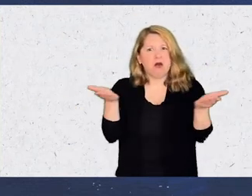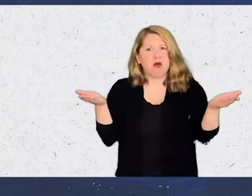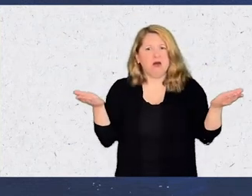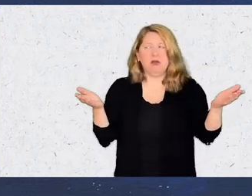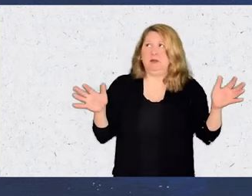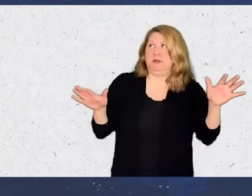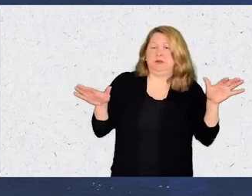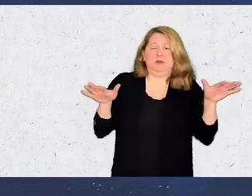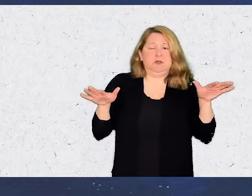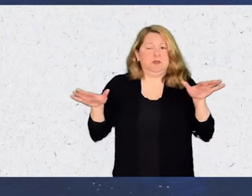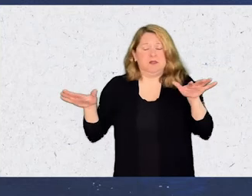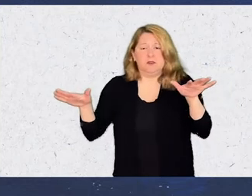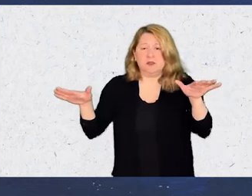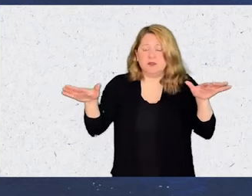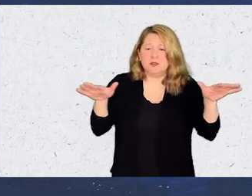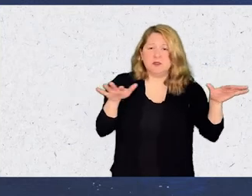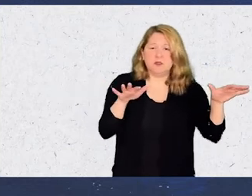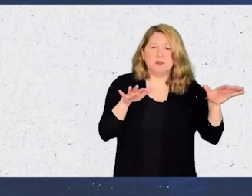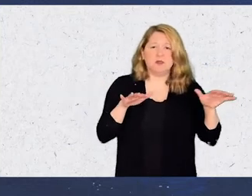day long.